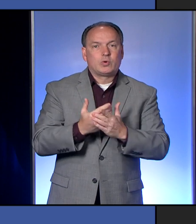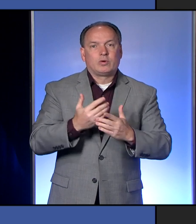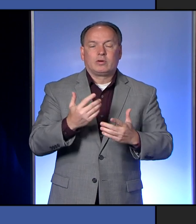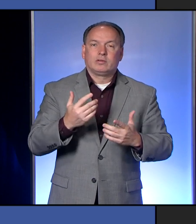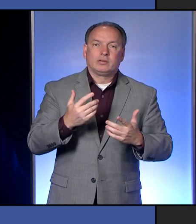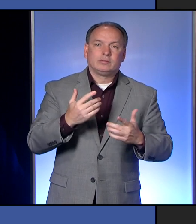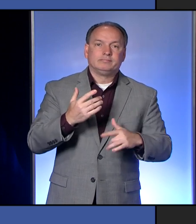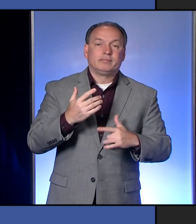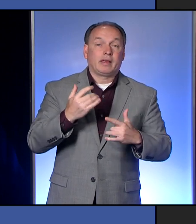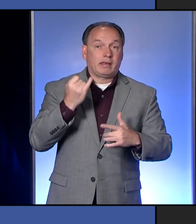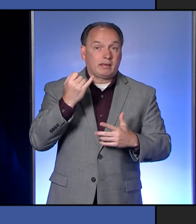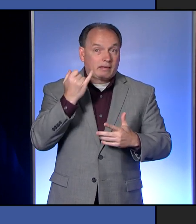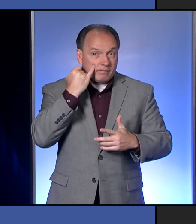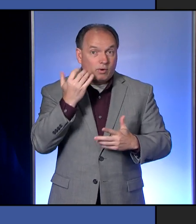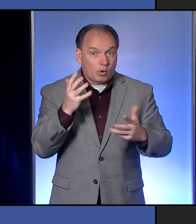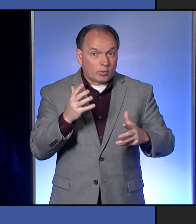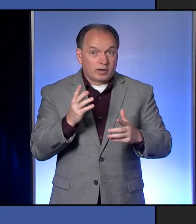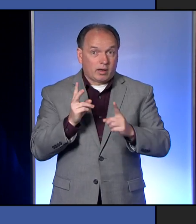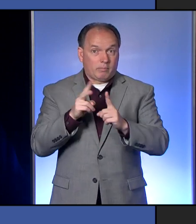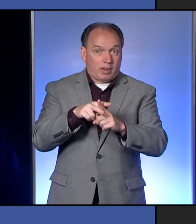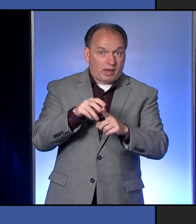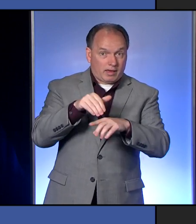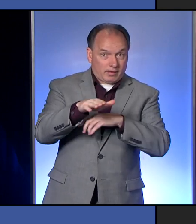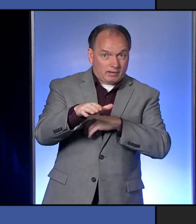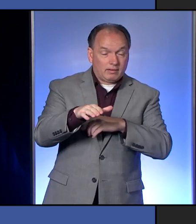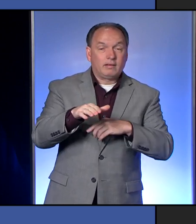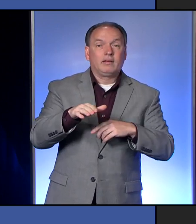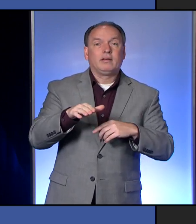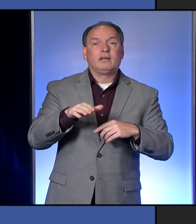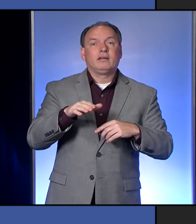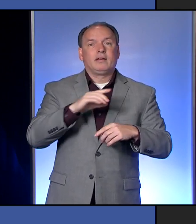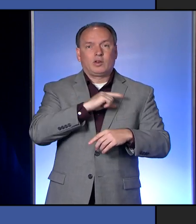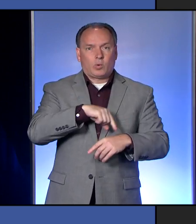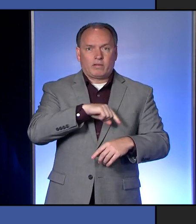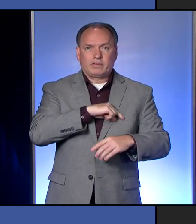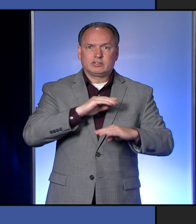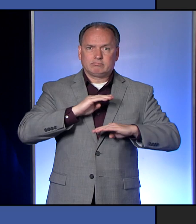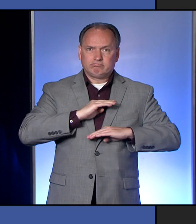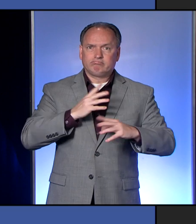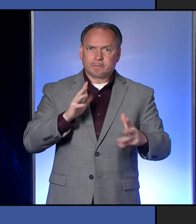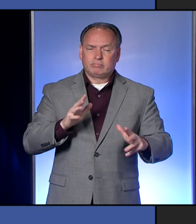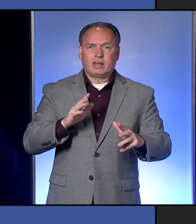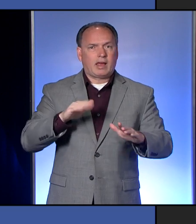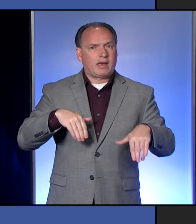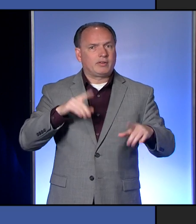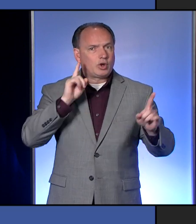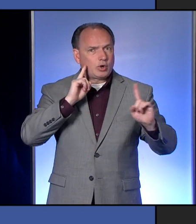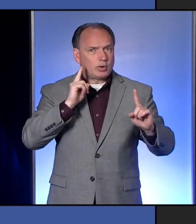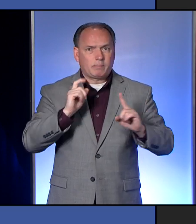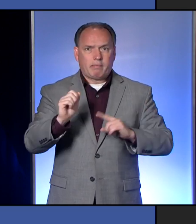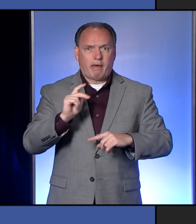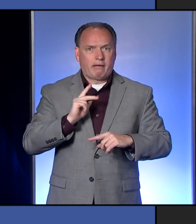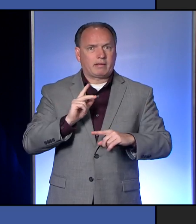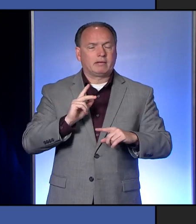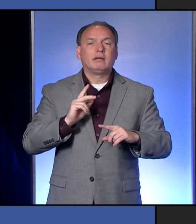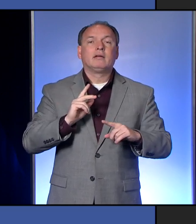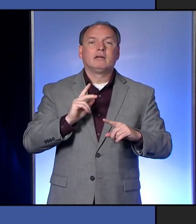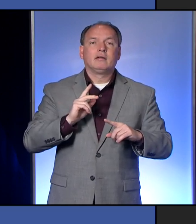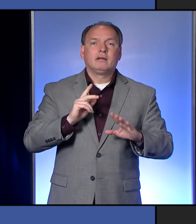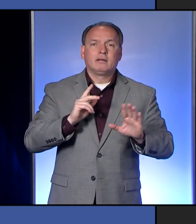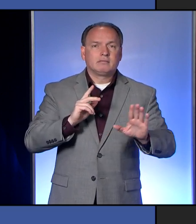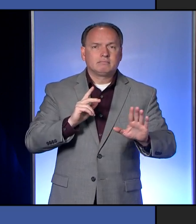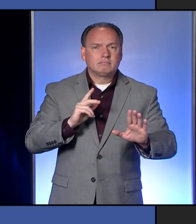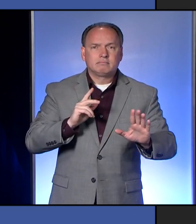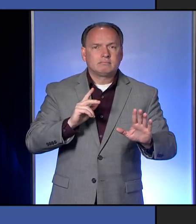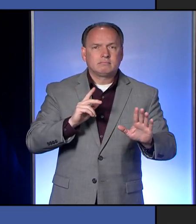and meet the minimum qualifications and have not heard back from us yet, not be